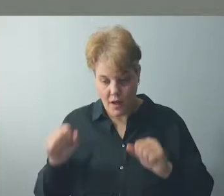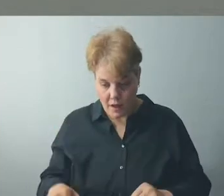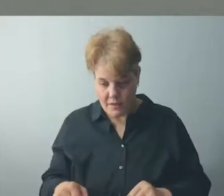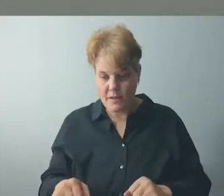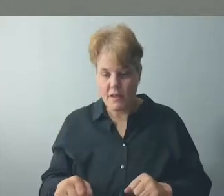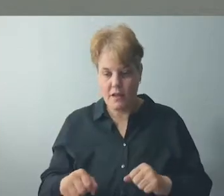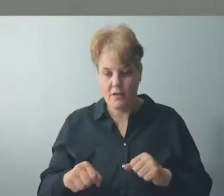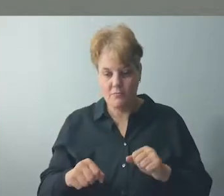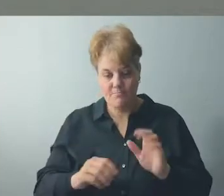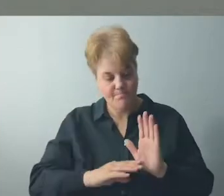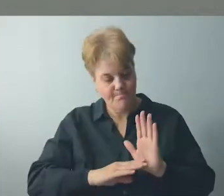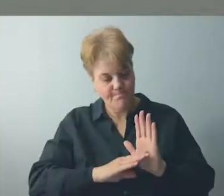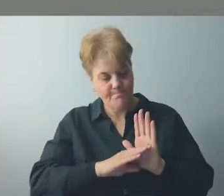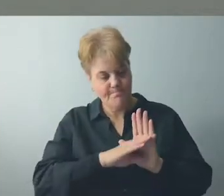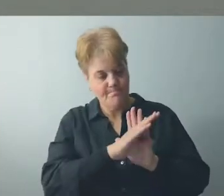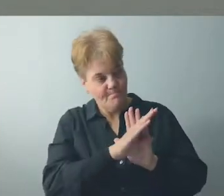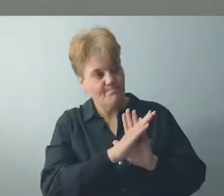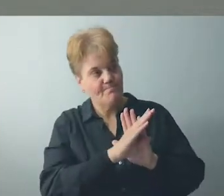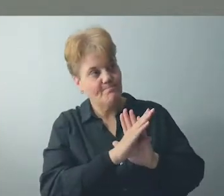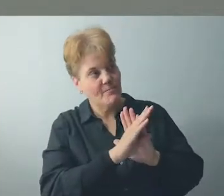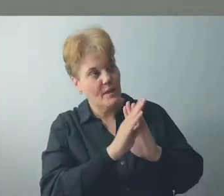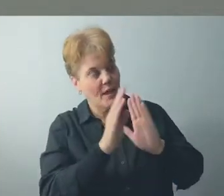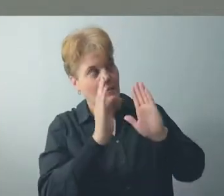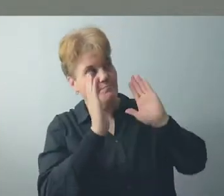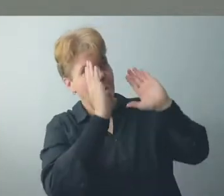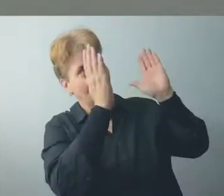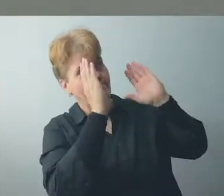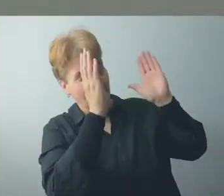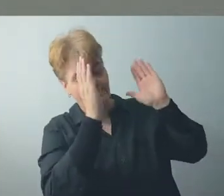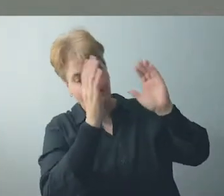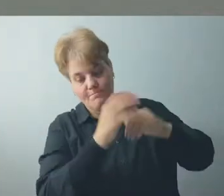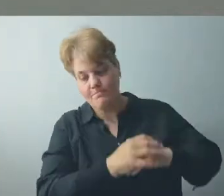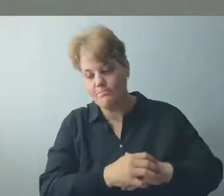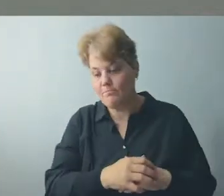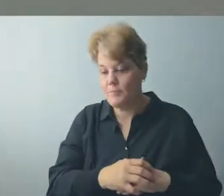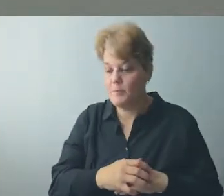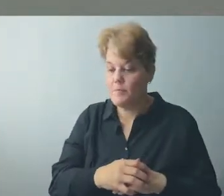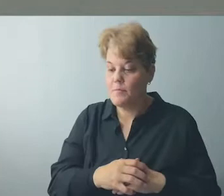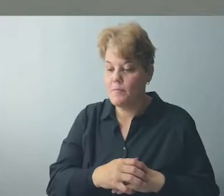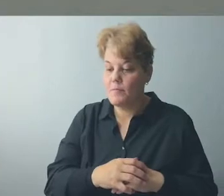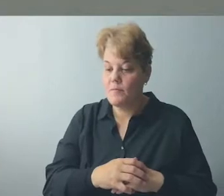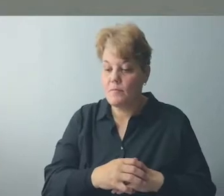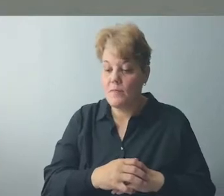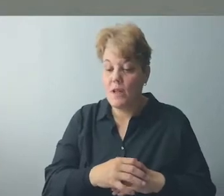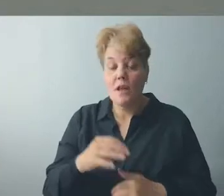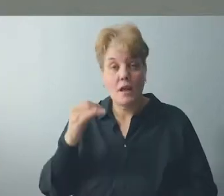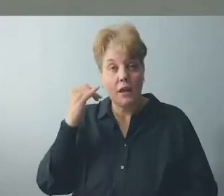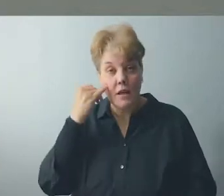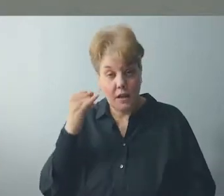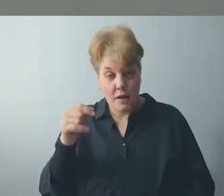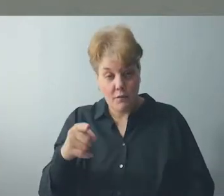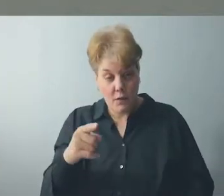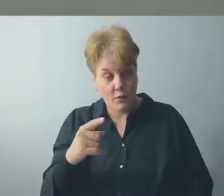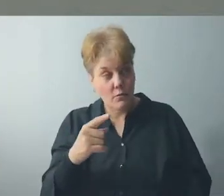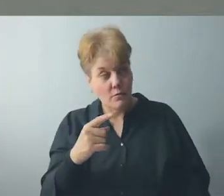discipline of listening in our lives. If you hear more voices than that, you might want to talk to your doctor.